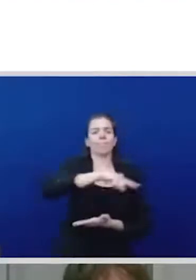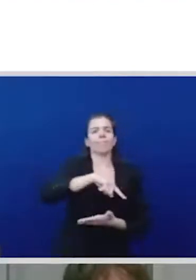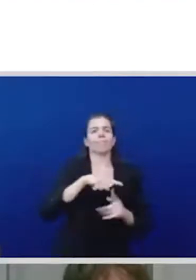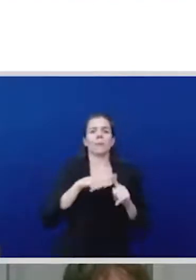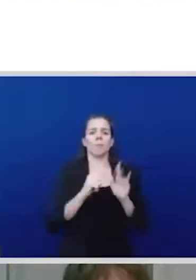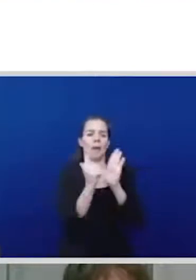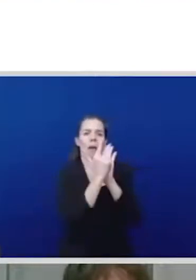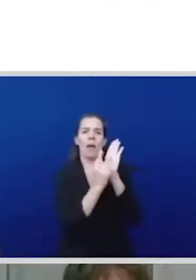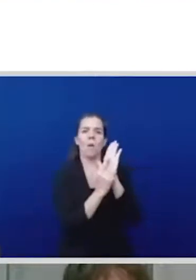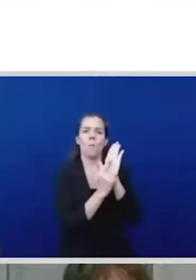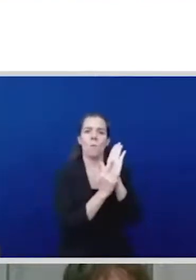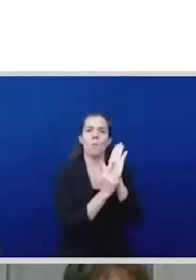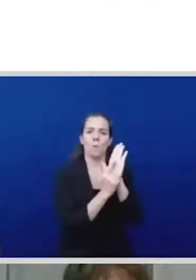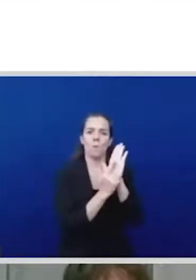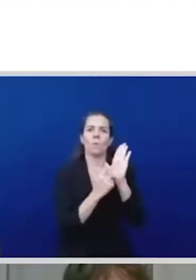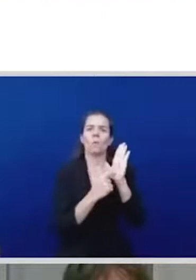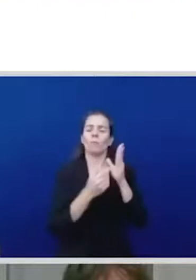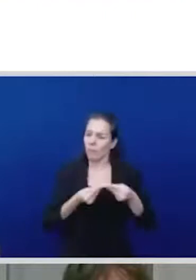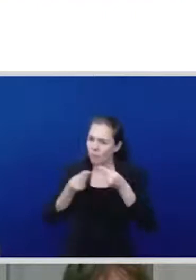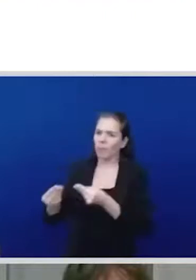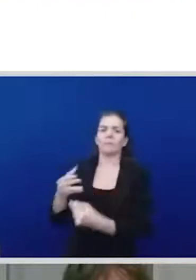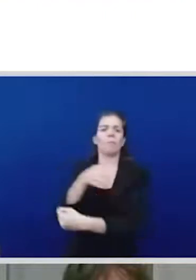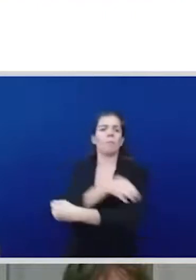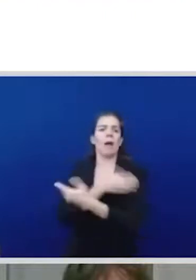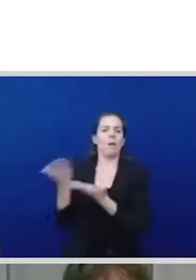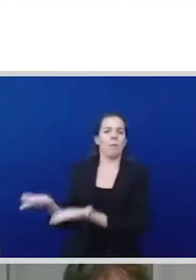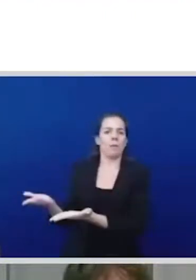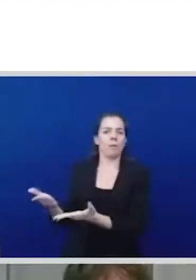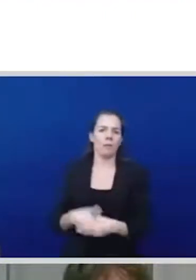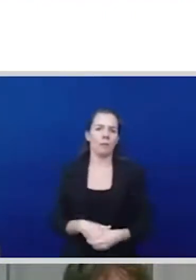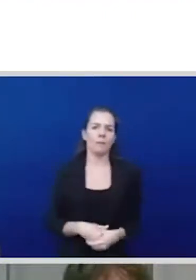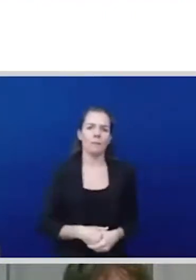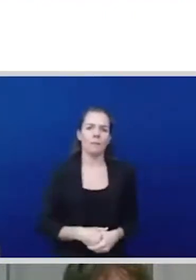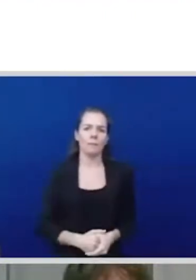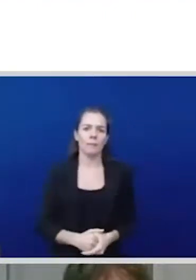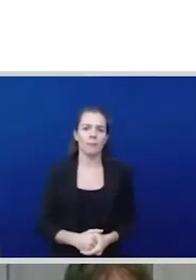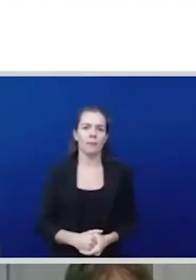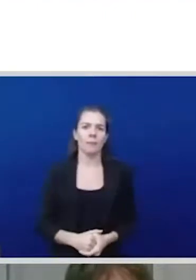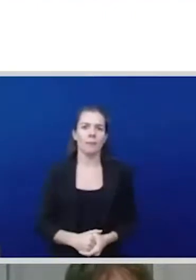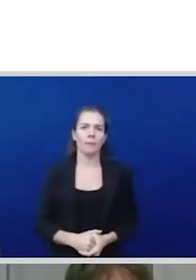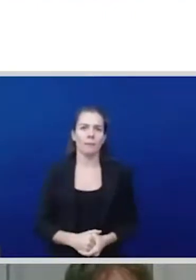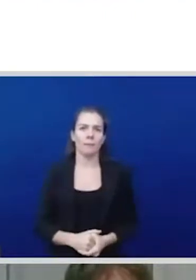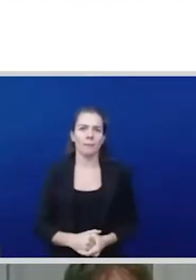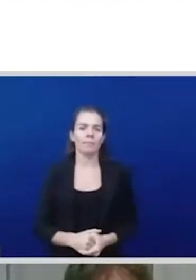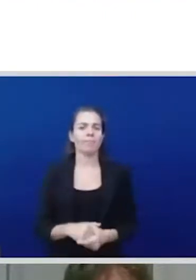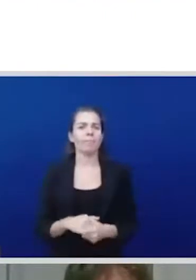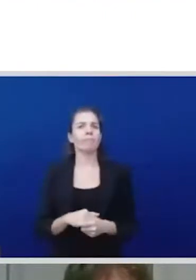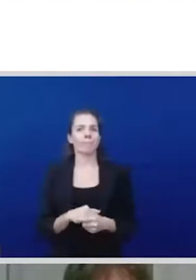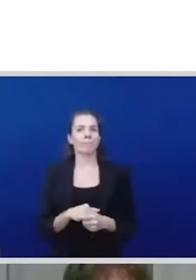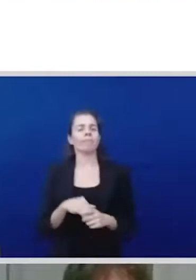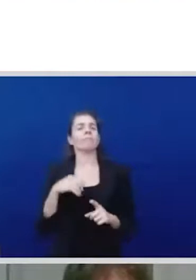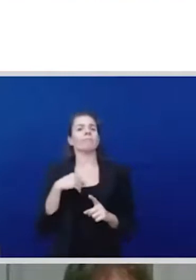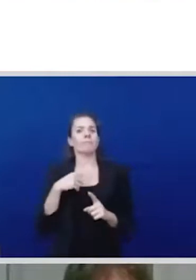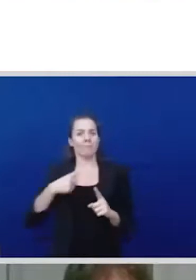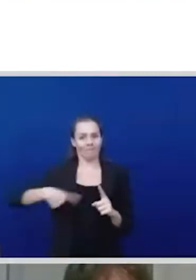we've got to take the challenge up especially in the legal system we may lose sometimes but we may